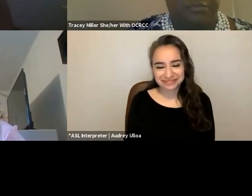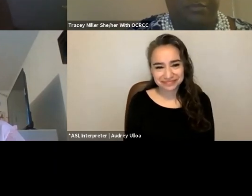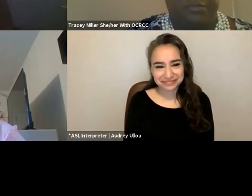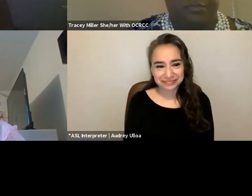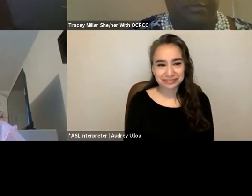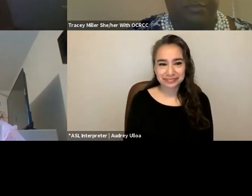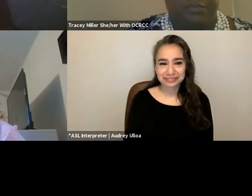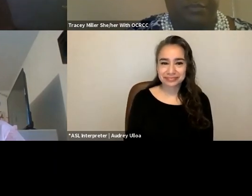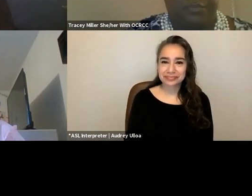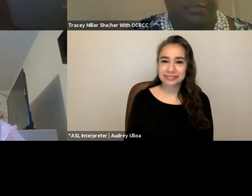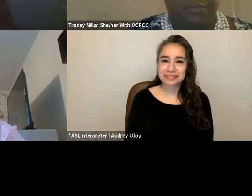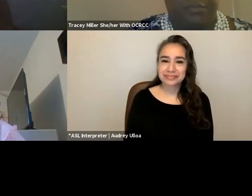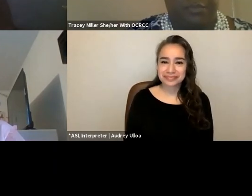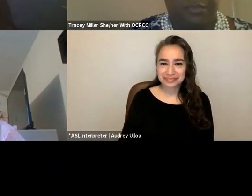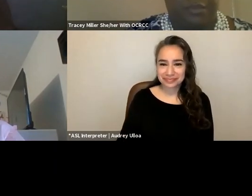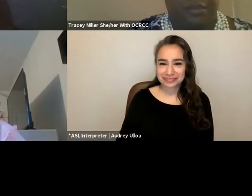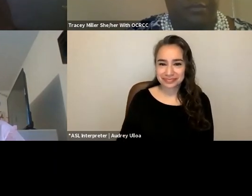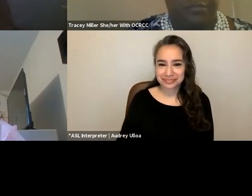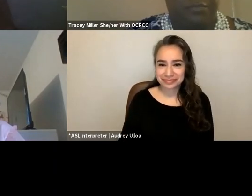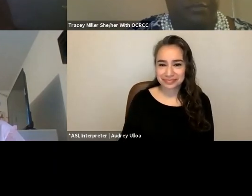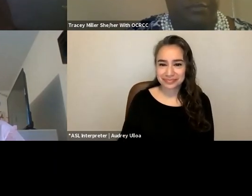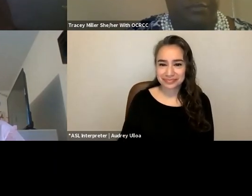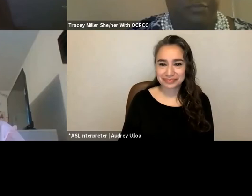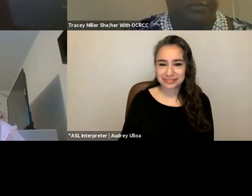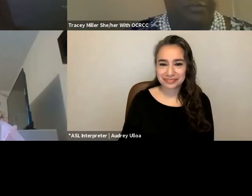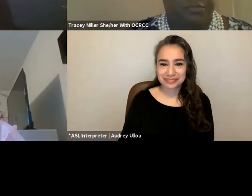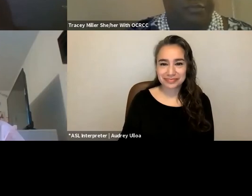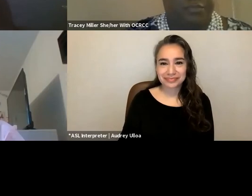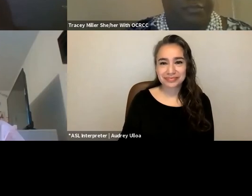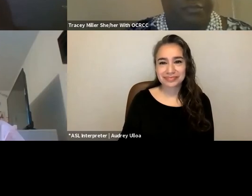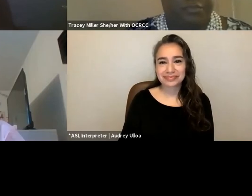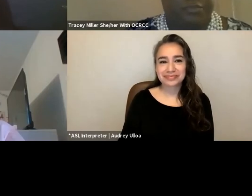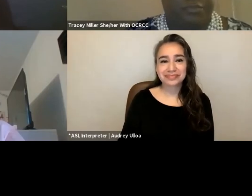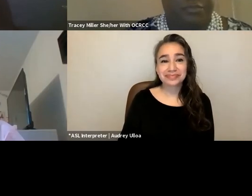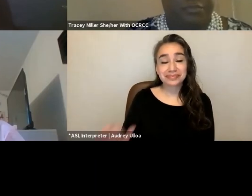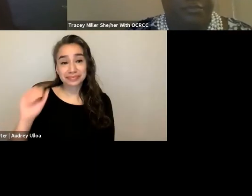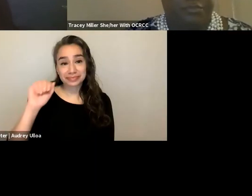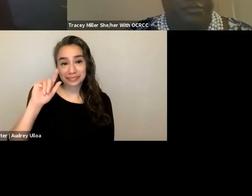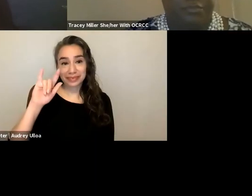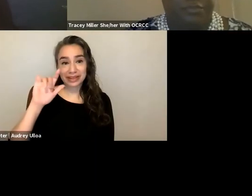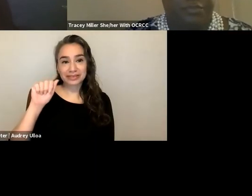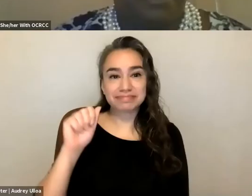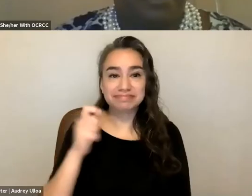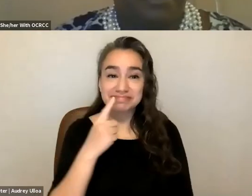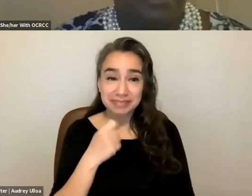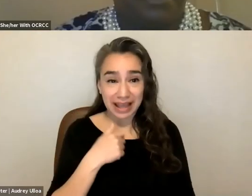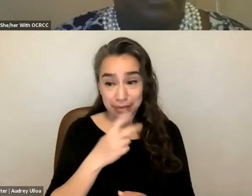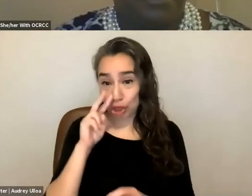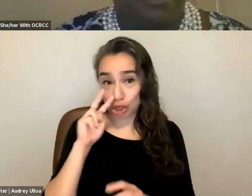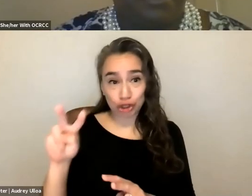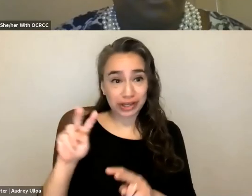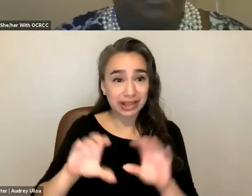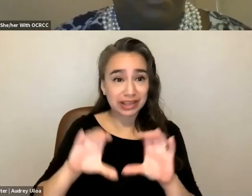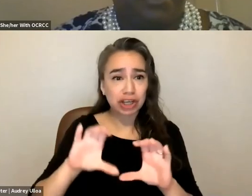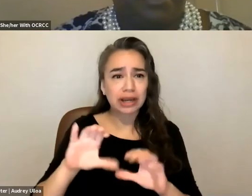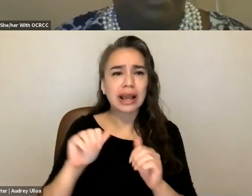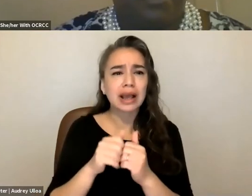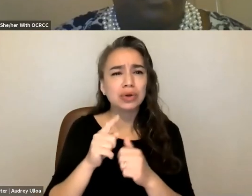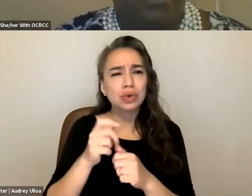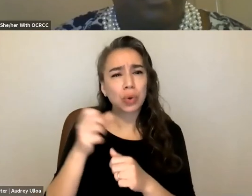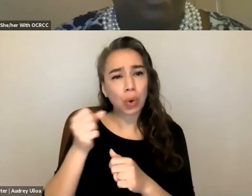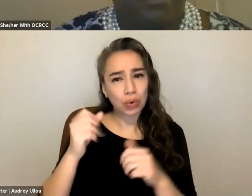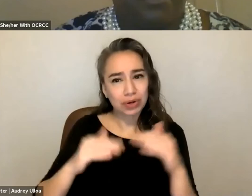i'm looking at the chat i think that i see them so the first is how do you hold the balance of being an